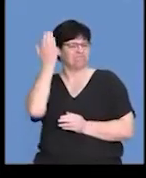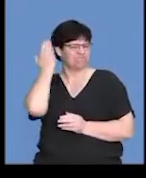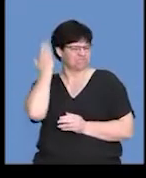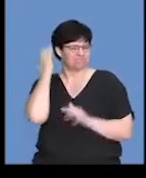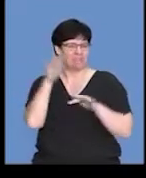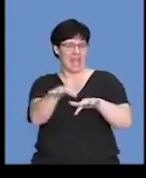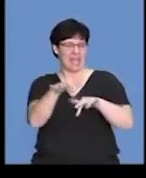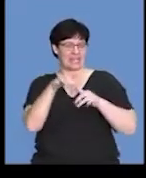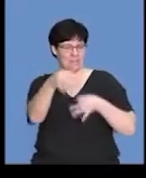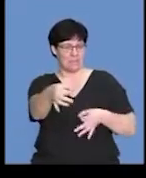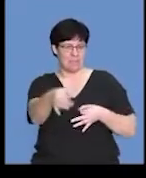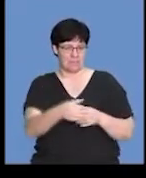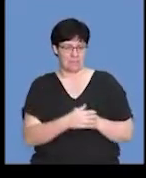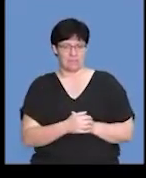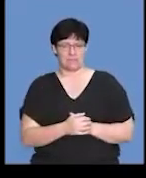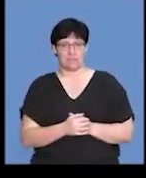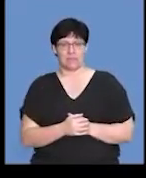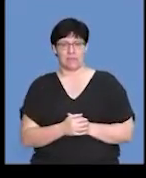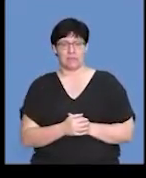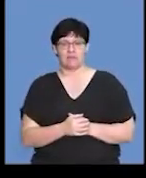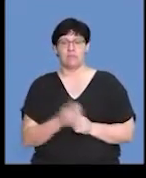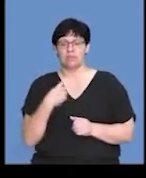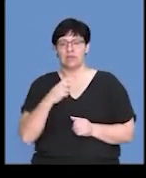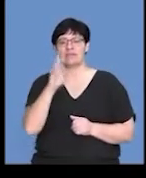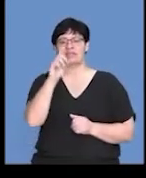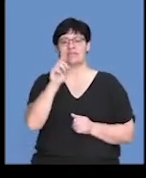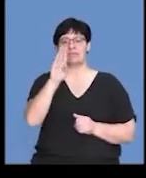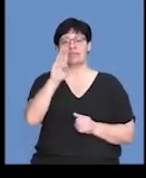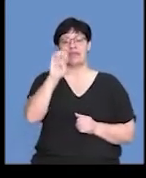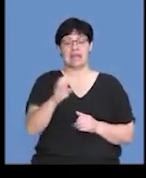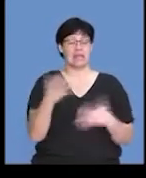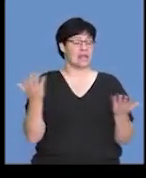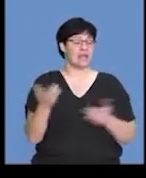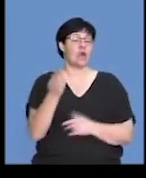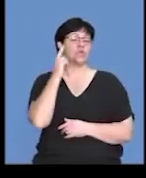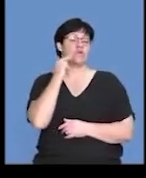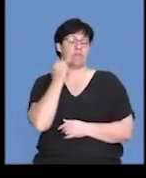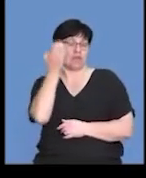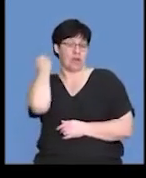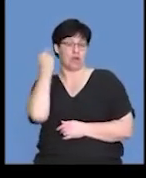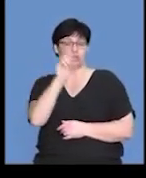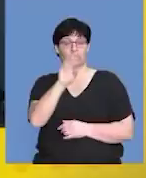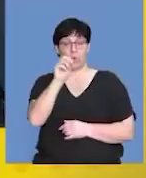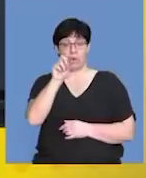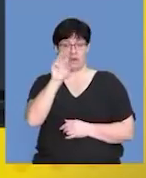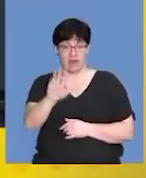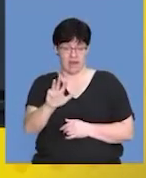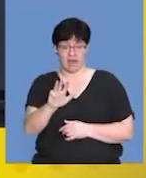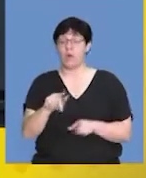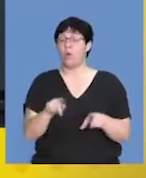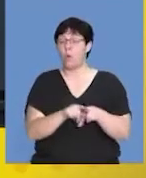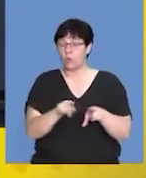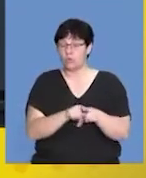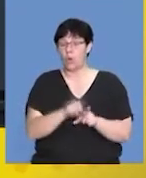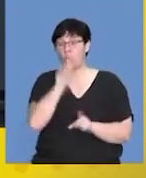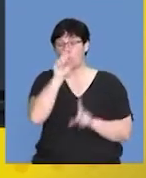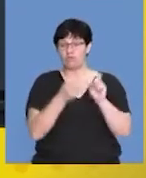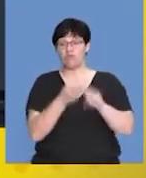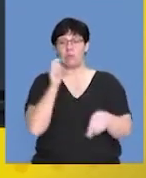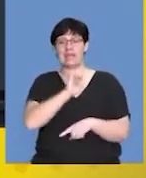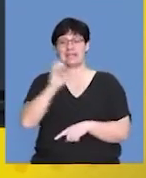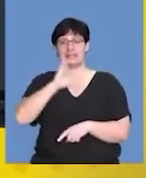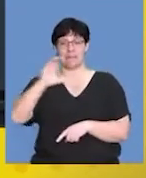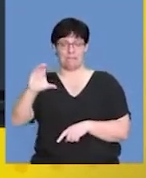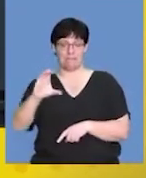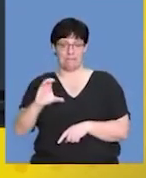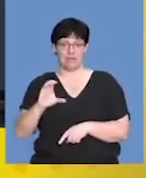exam papers. And I've taken questions from the DBE November 2019 exam paper as well as questions from the Eastern K